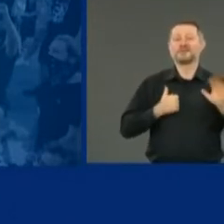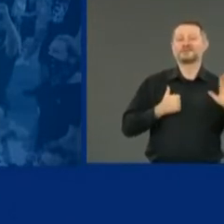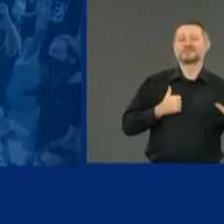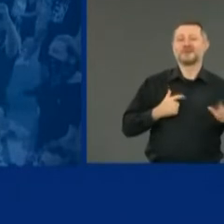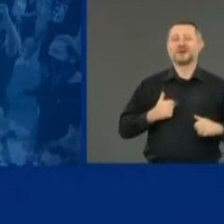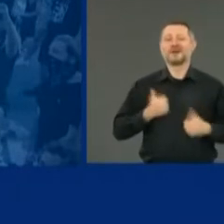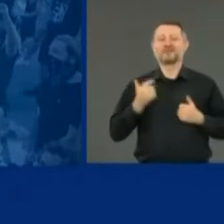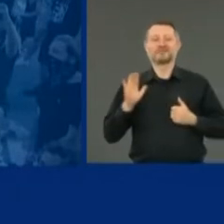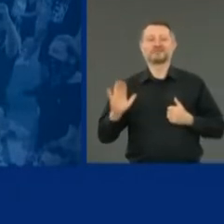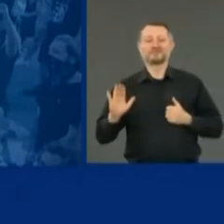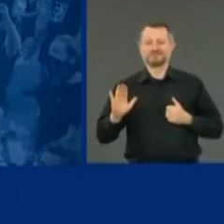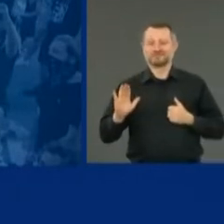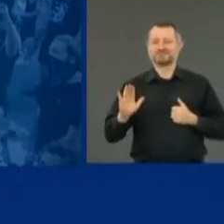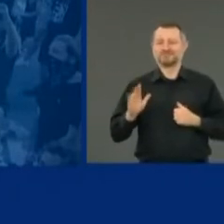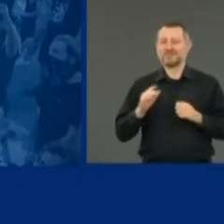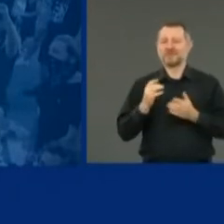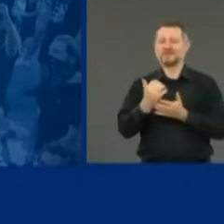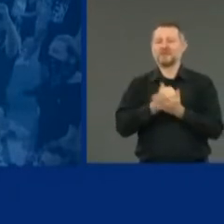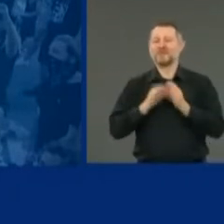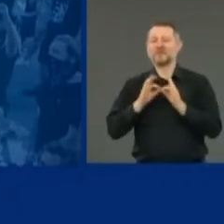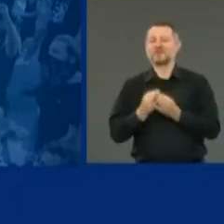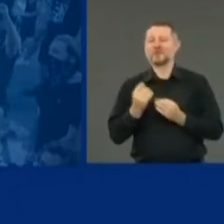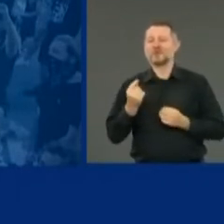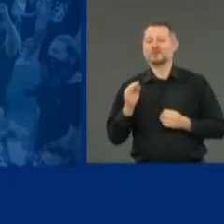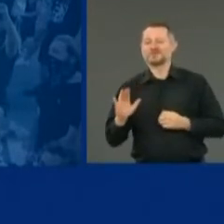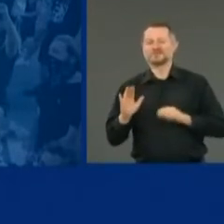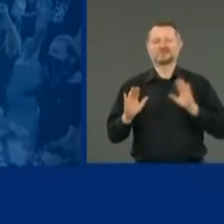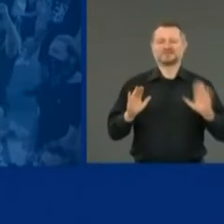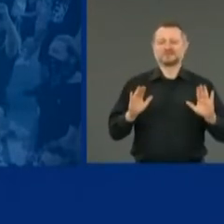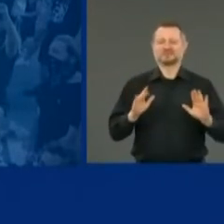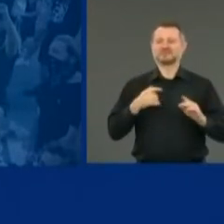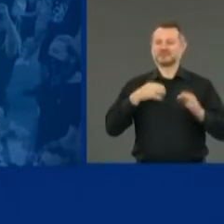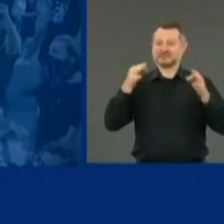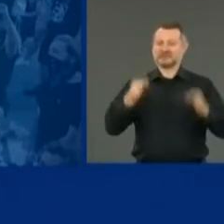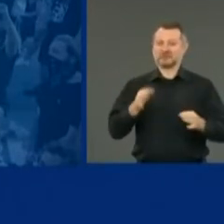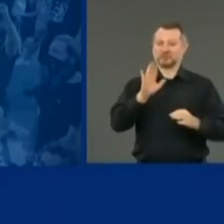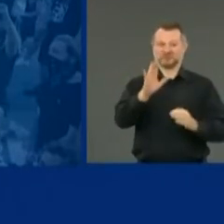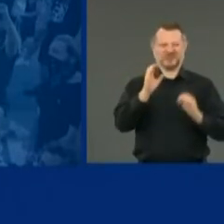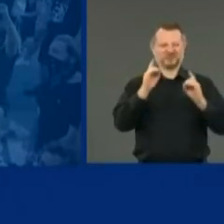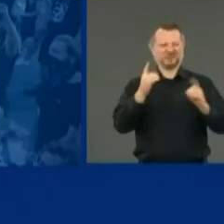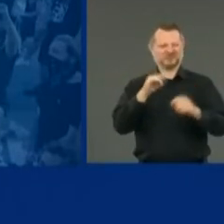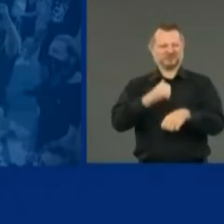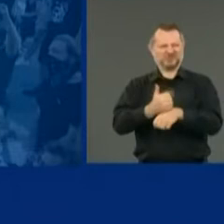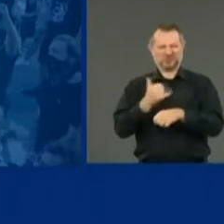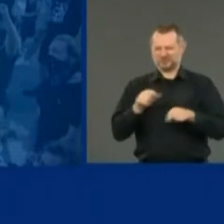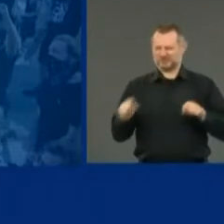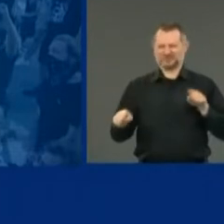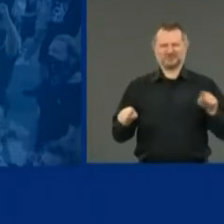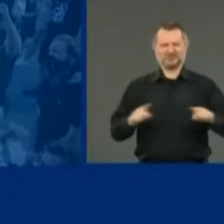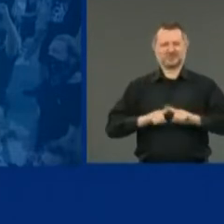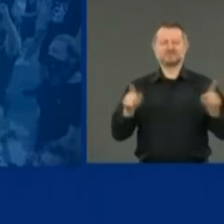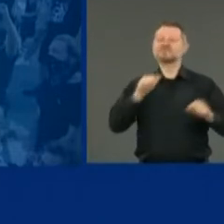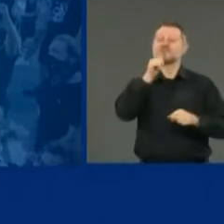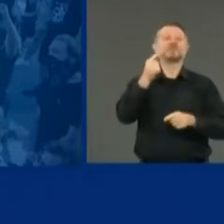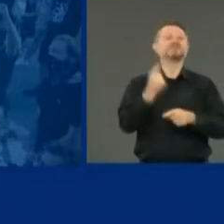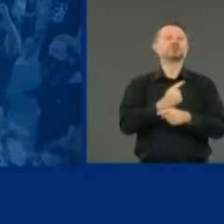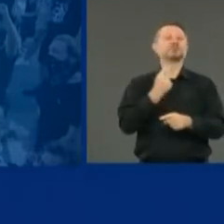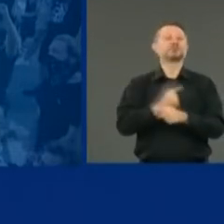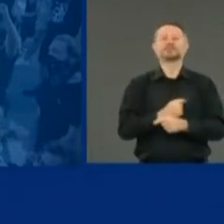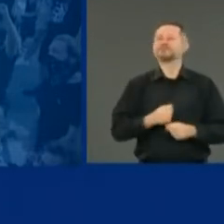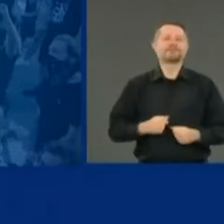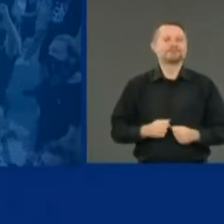income of your family, is the education you get. It's wrong. It's unfair. It's wrong.